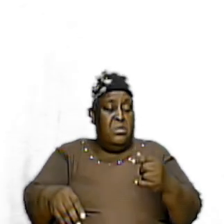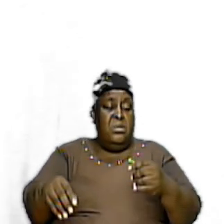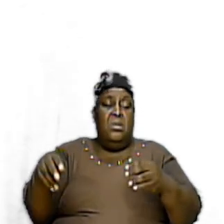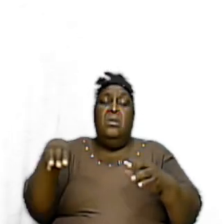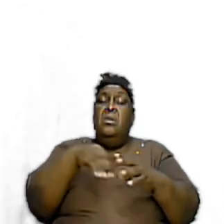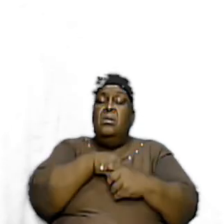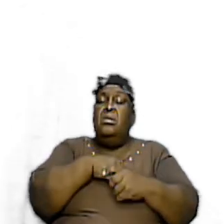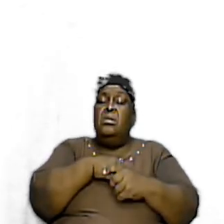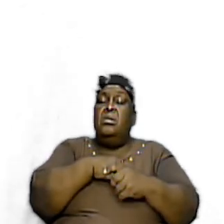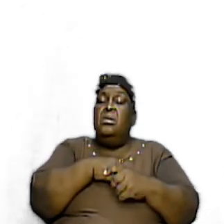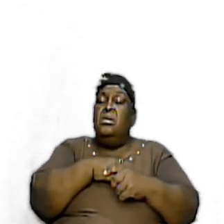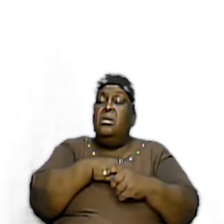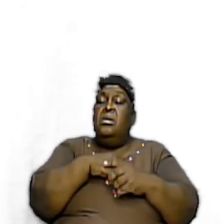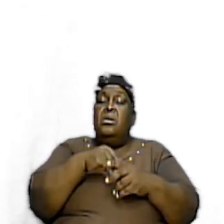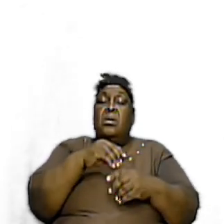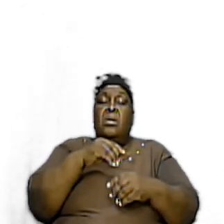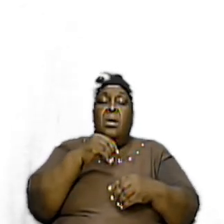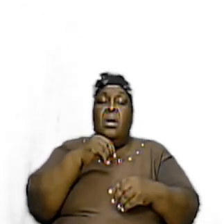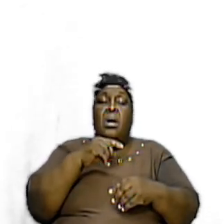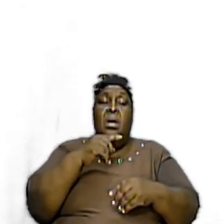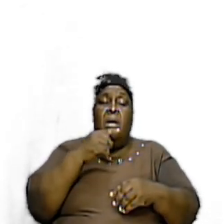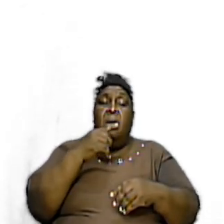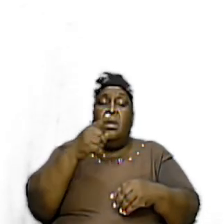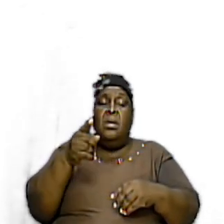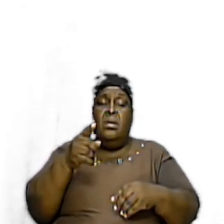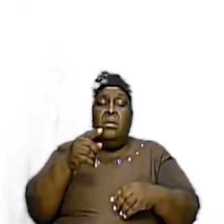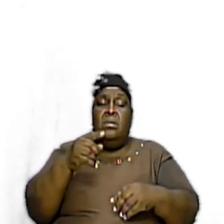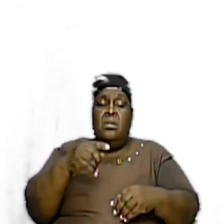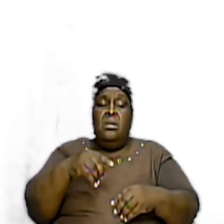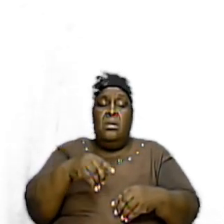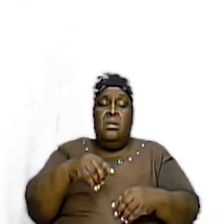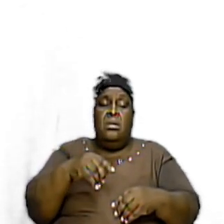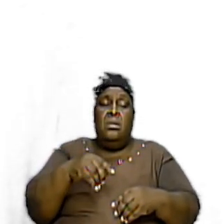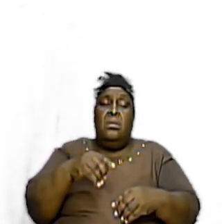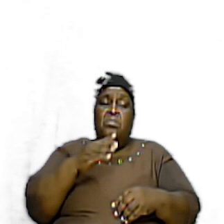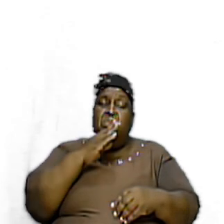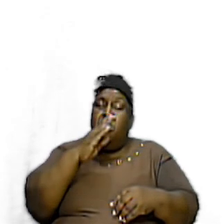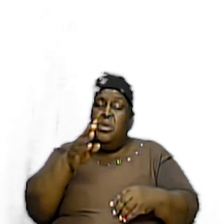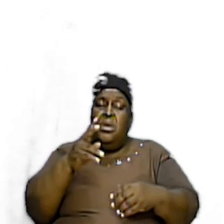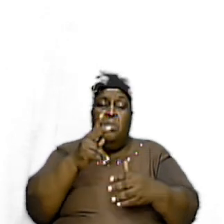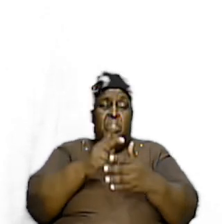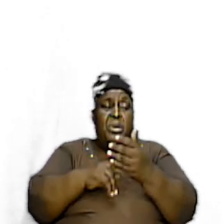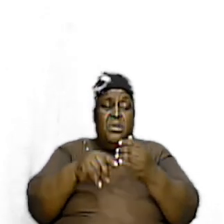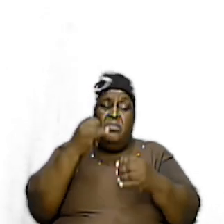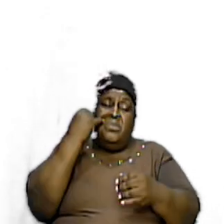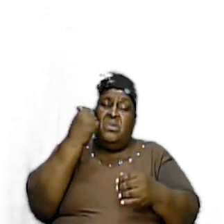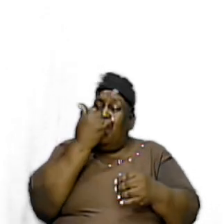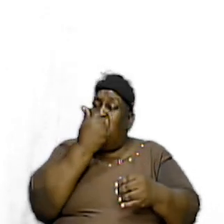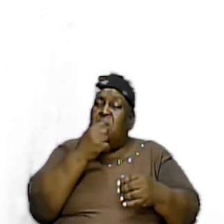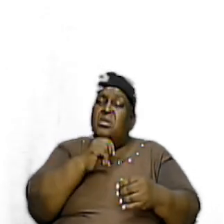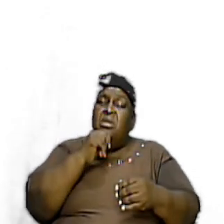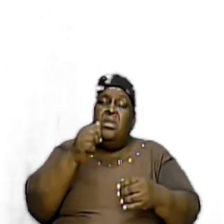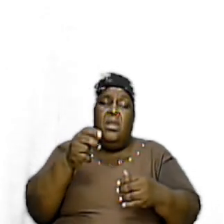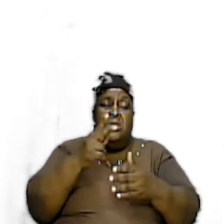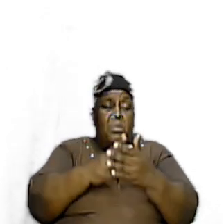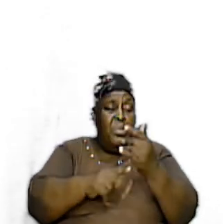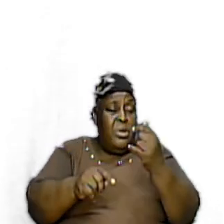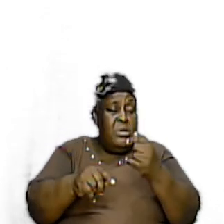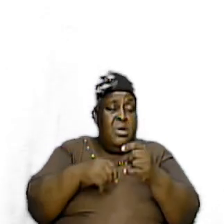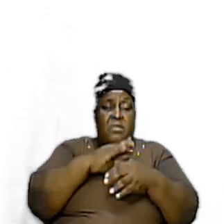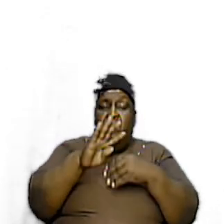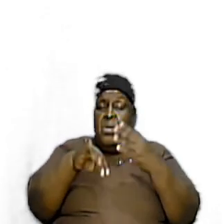A part Nobody could say That they were a part Of Israel And they were not A part Of